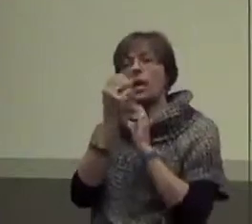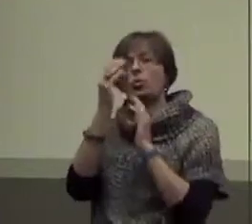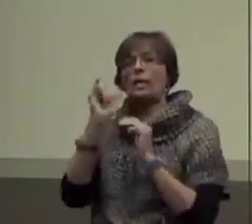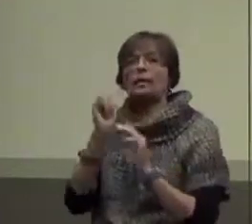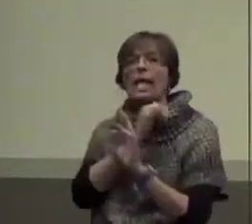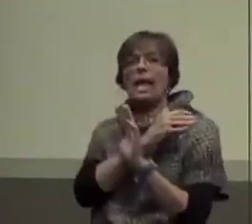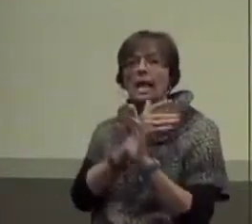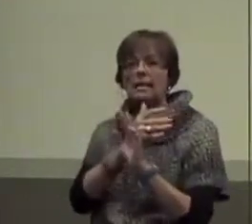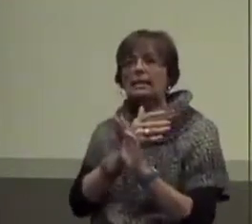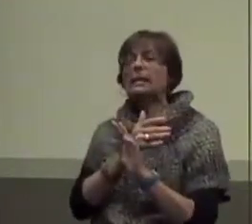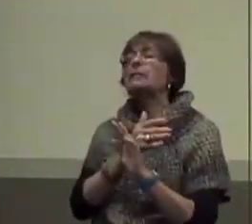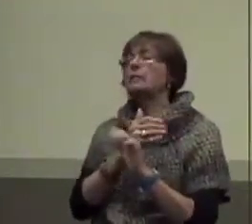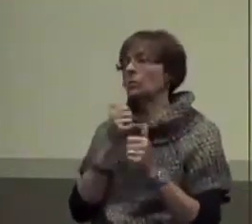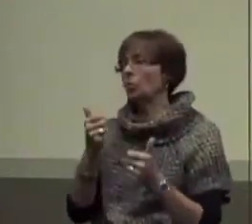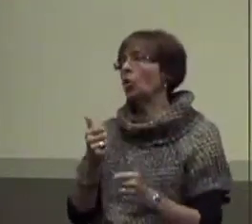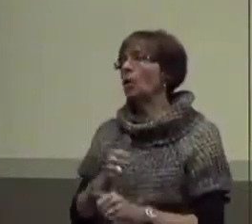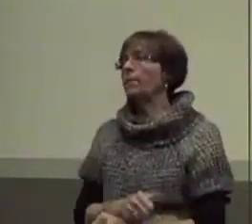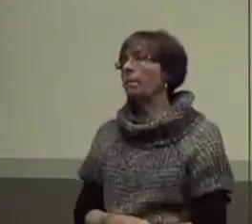Good.